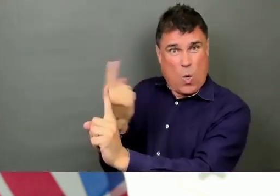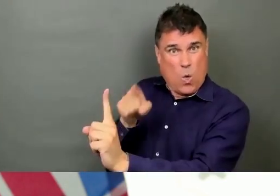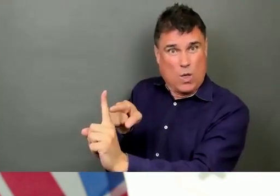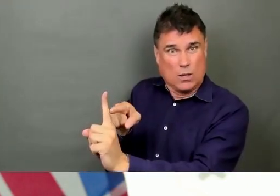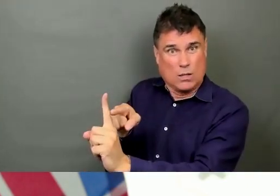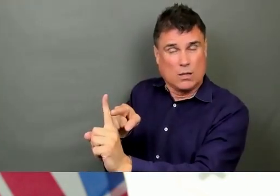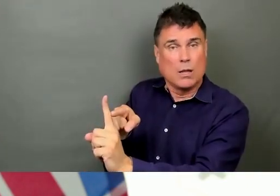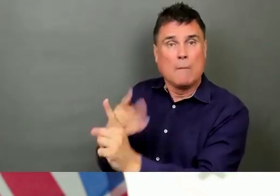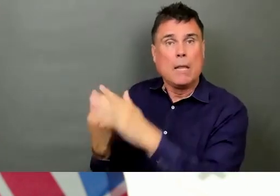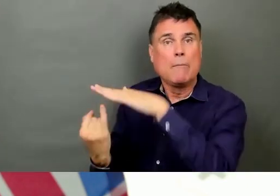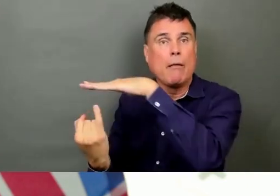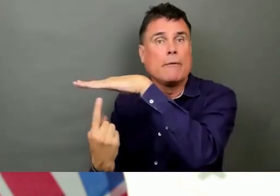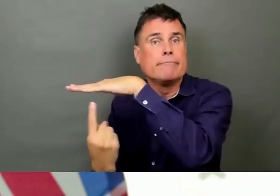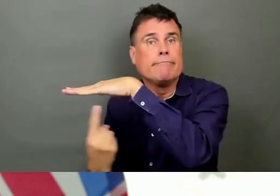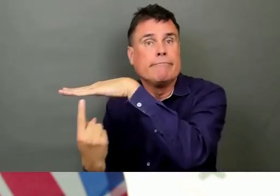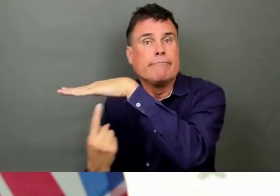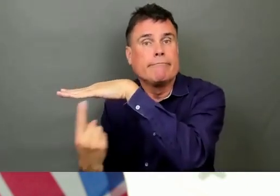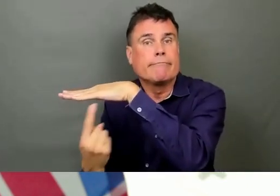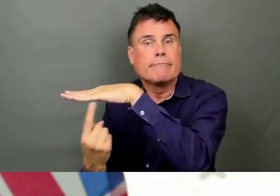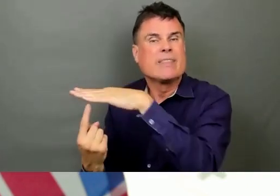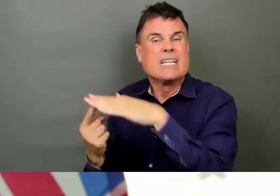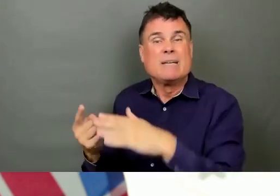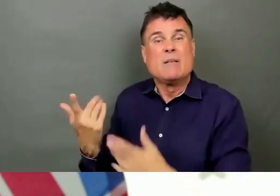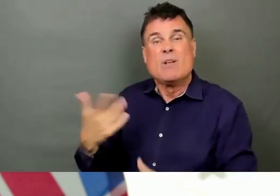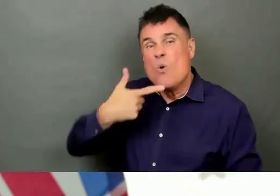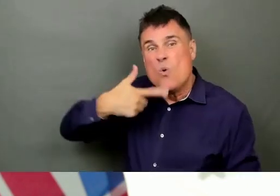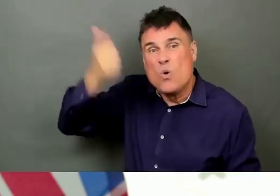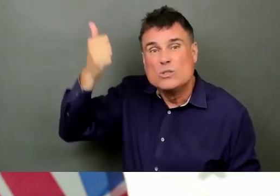conditions, and those who are living alone.